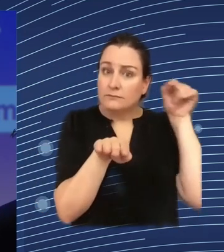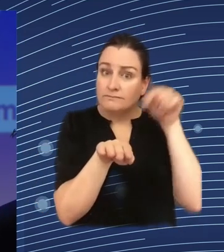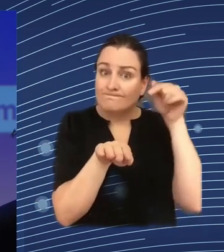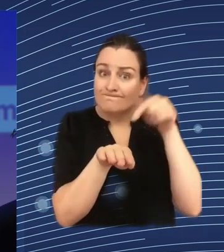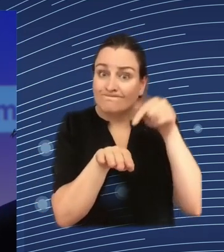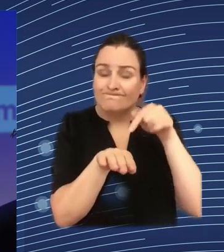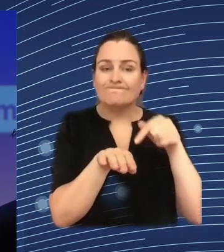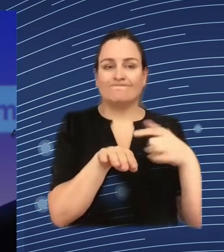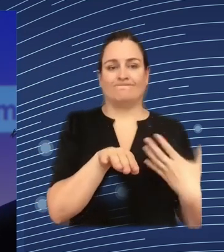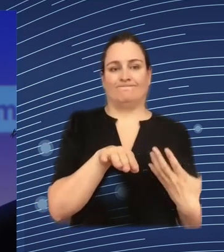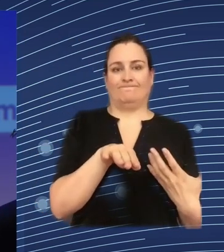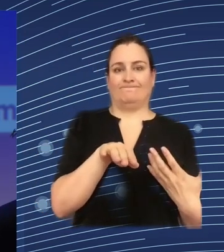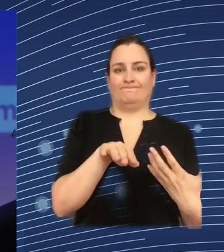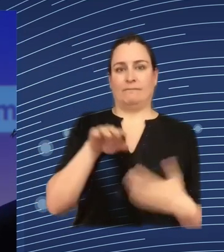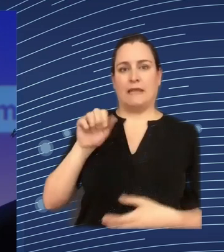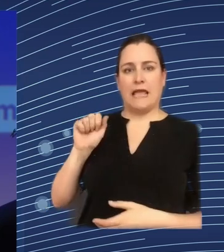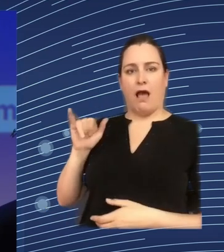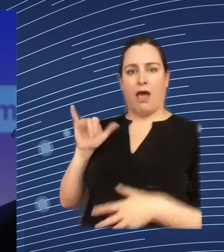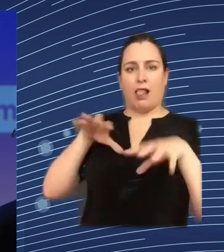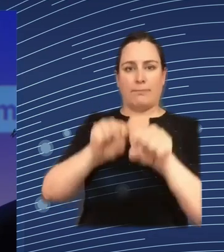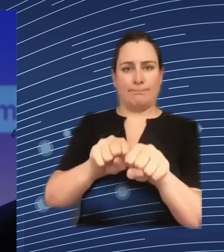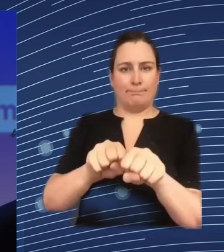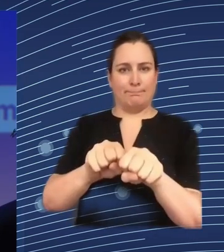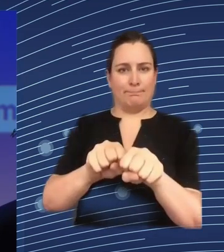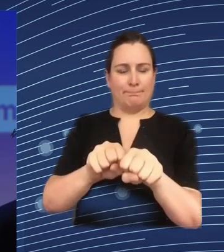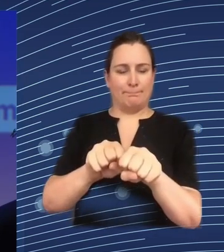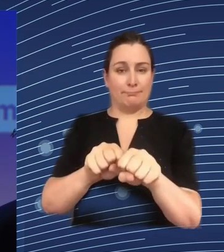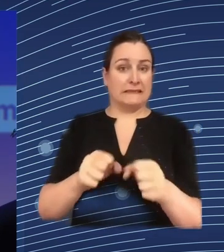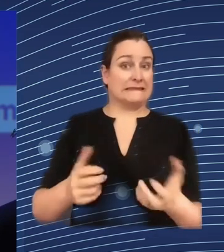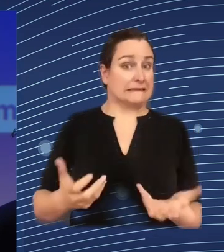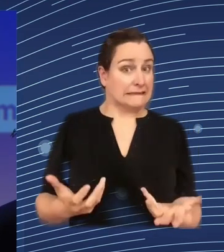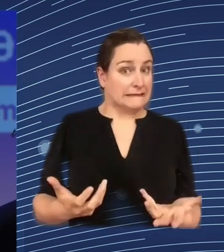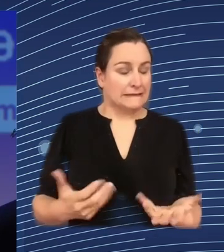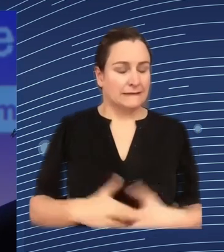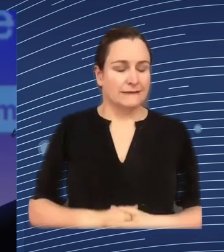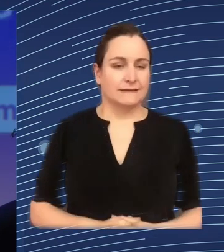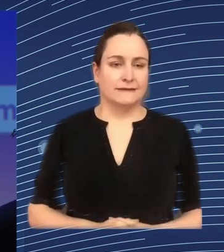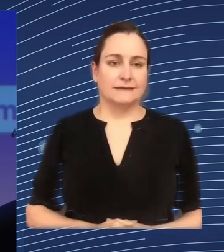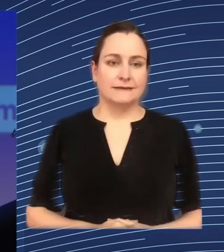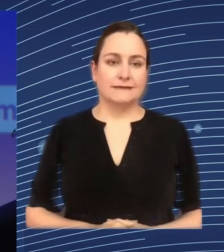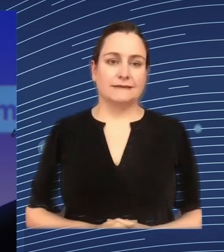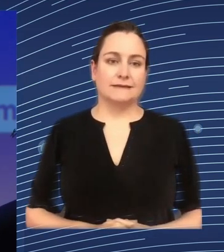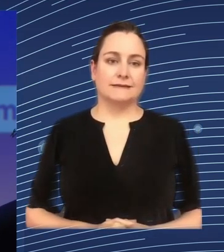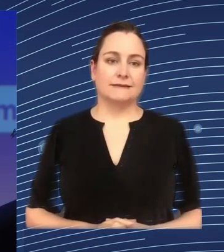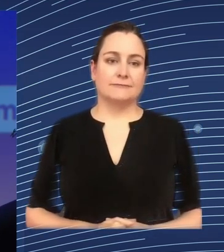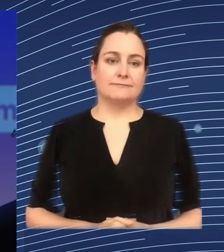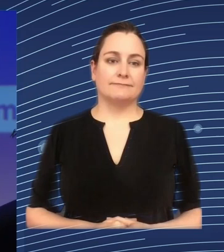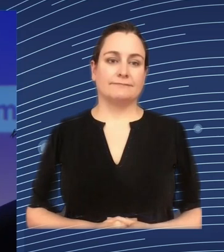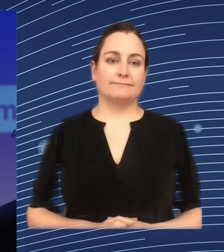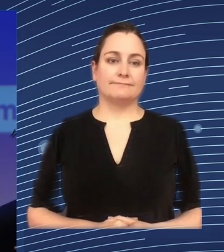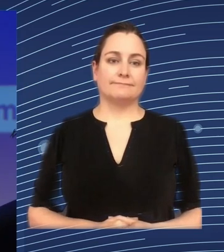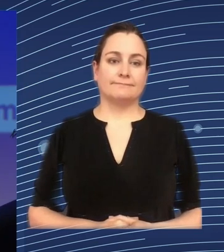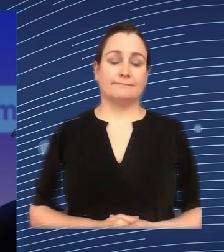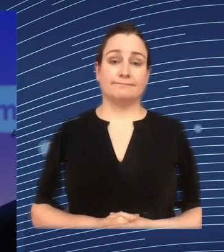differentiates us from other countries if this progress continues the middle class